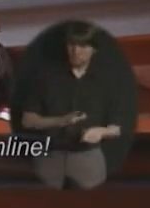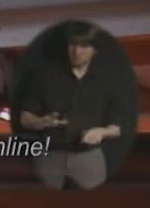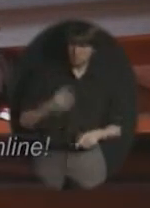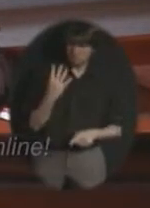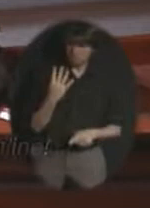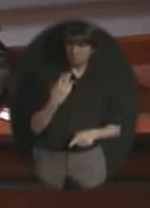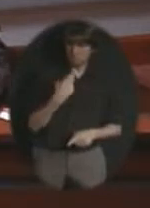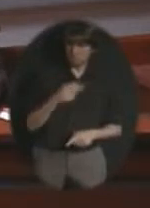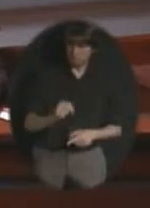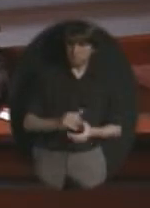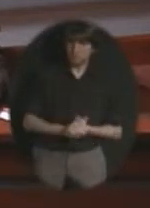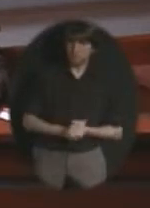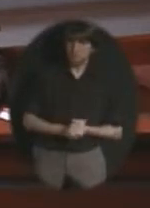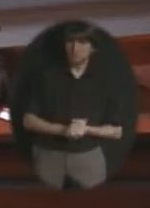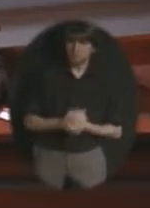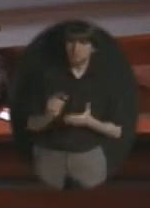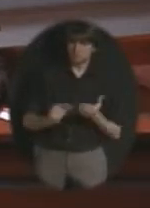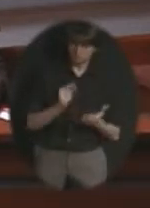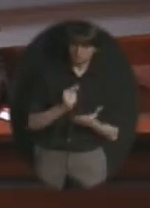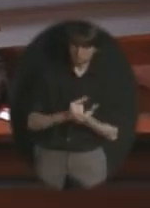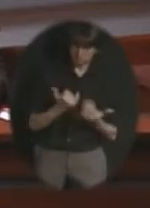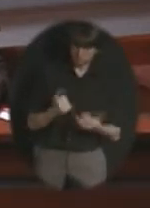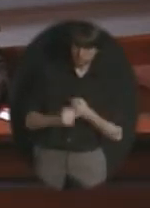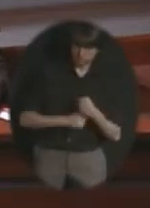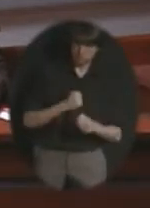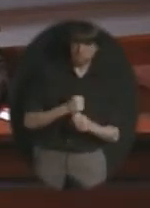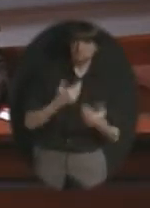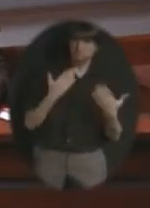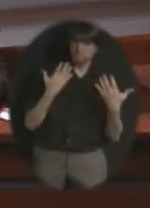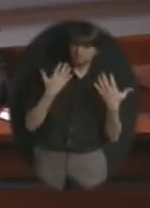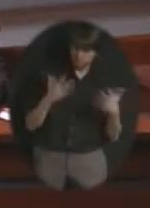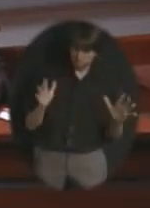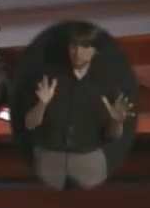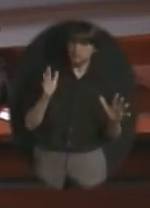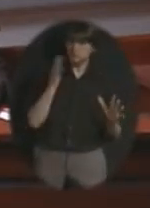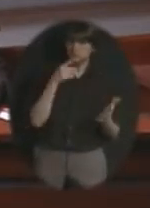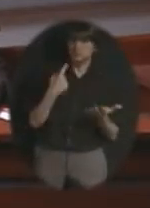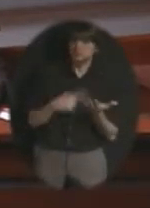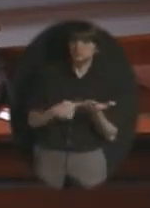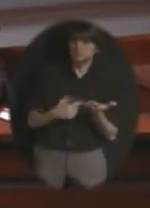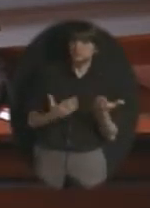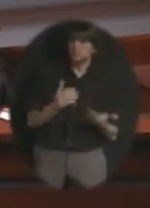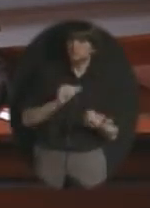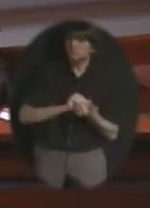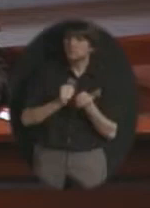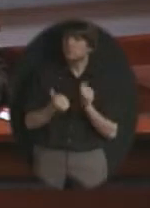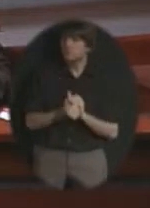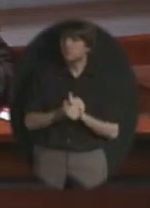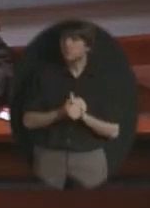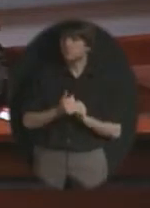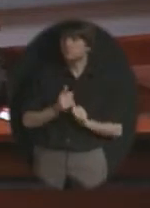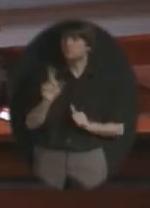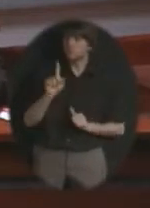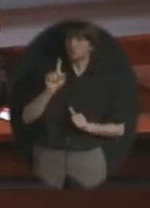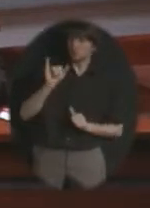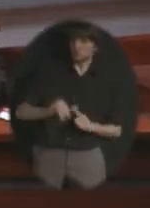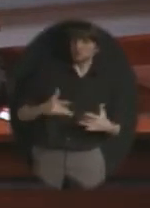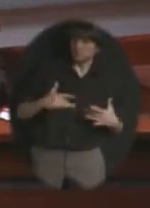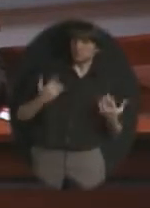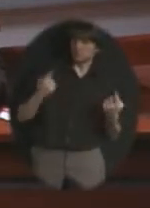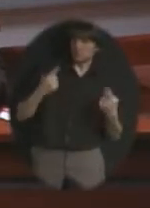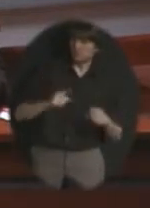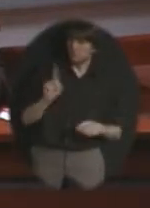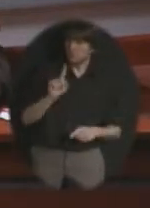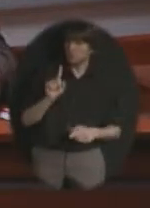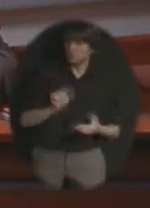after we finish this graduation a full report to the board about possible change in venue for the future in terms of where we might be able to have